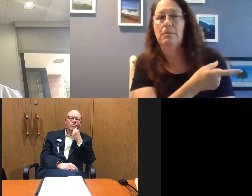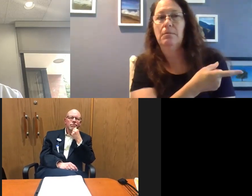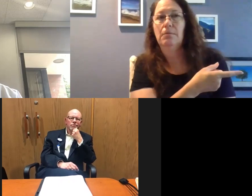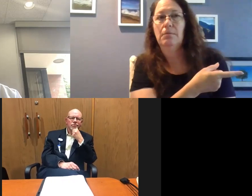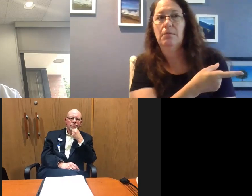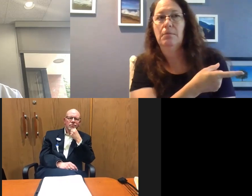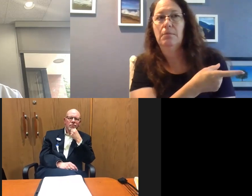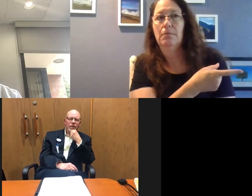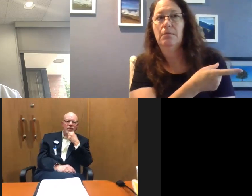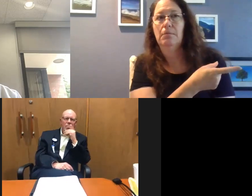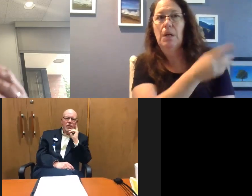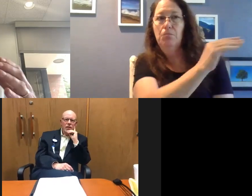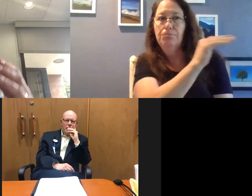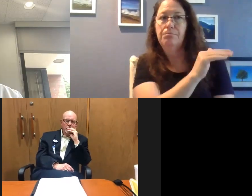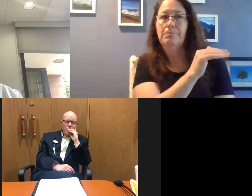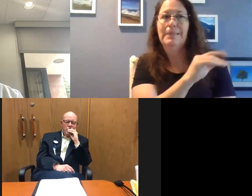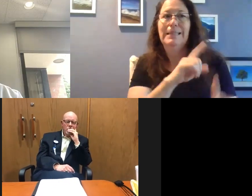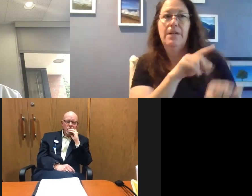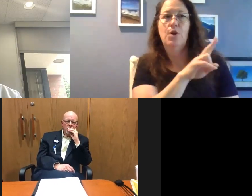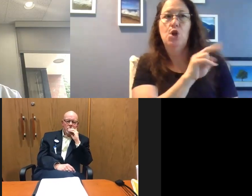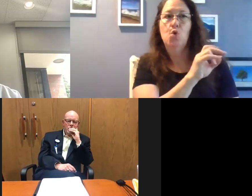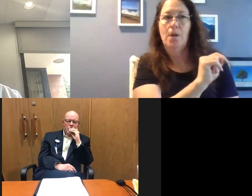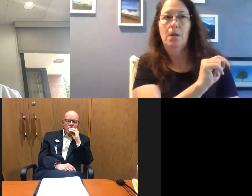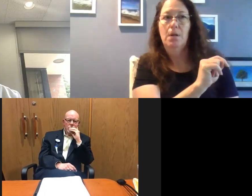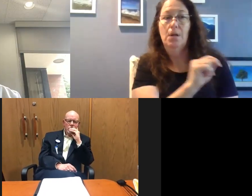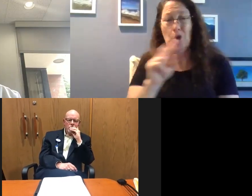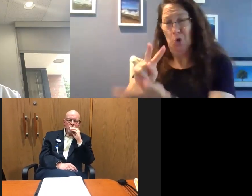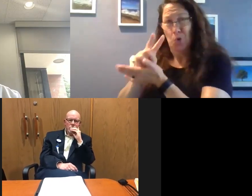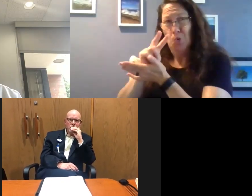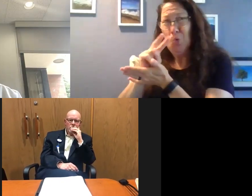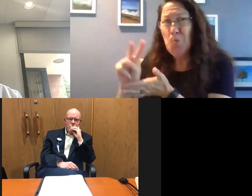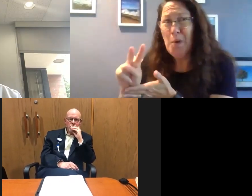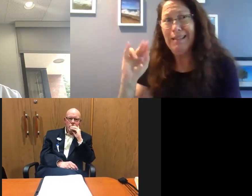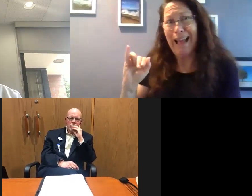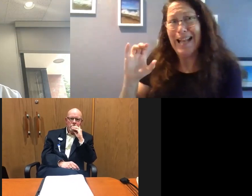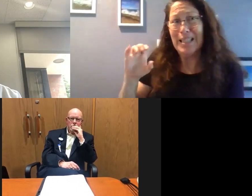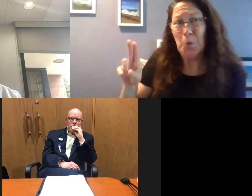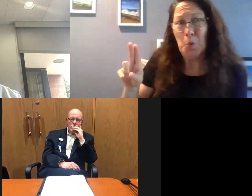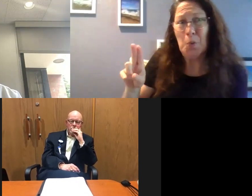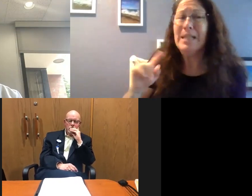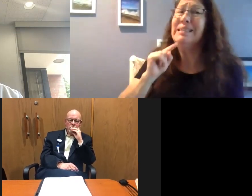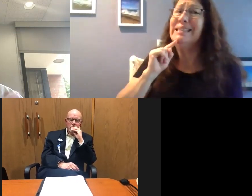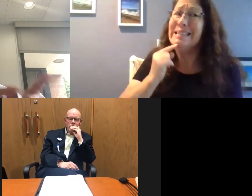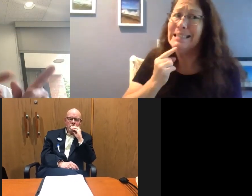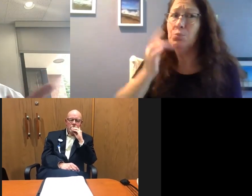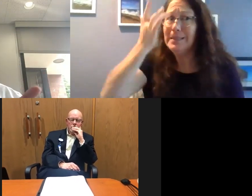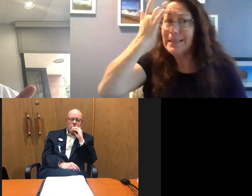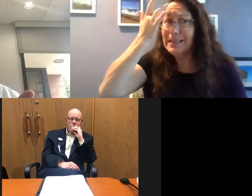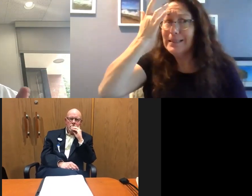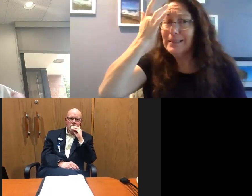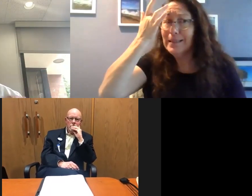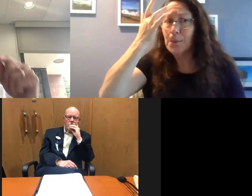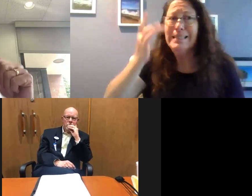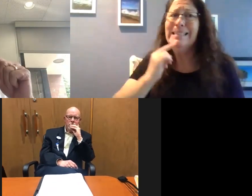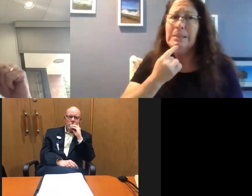talking and then go down to a step down unit. We're talking about two weeks in the ICU. That's how sick these people are. All it takes